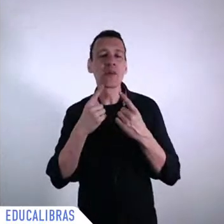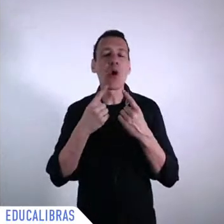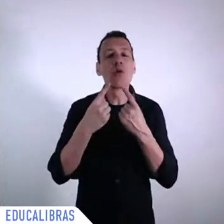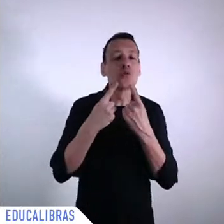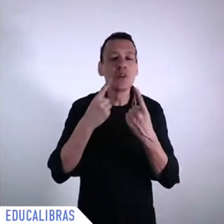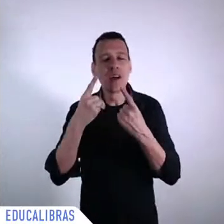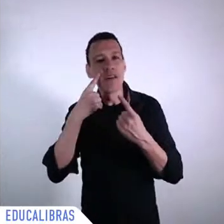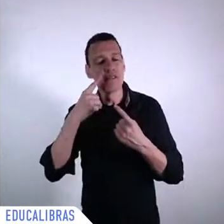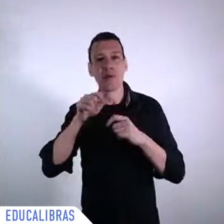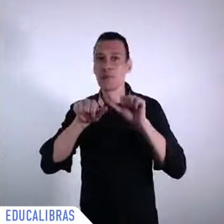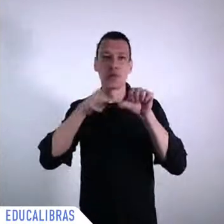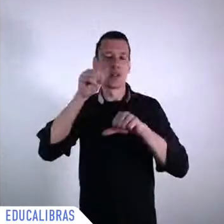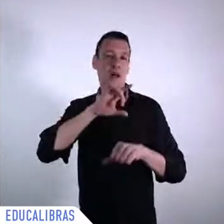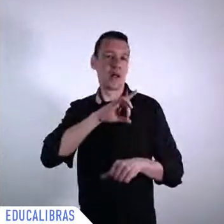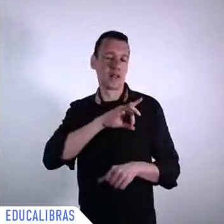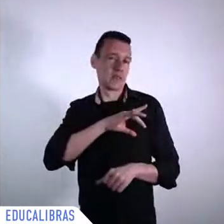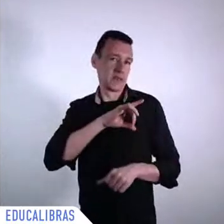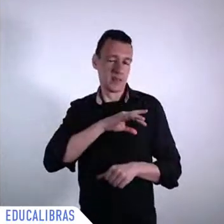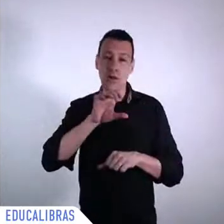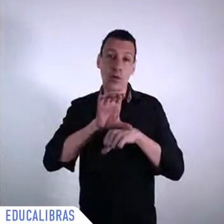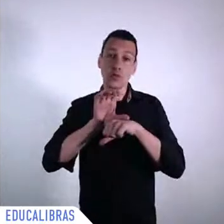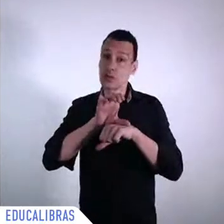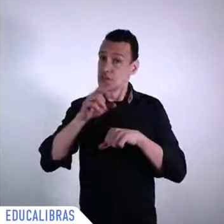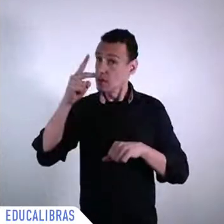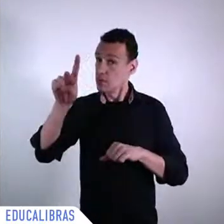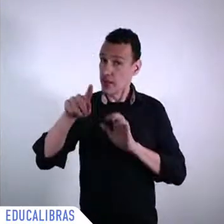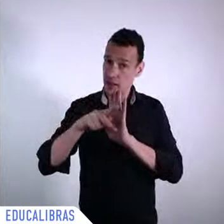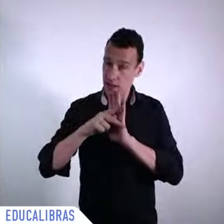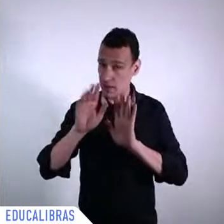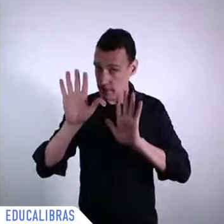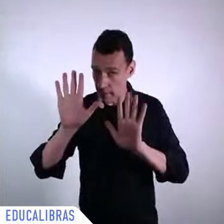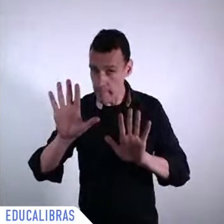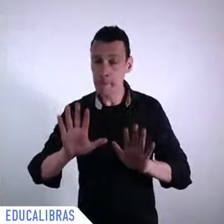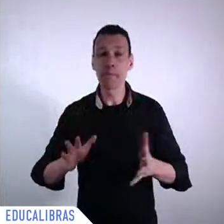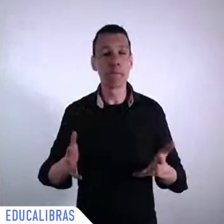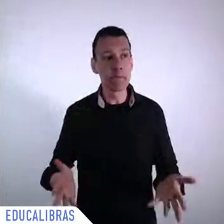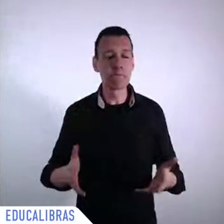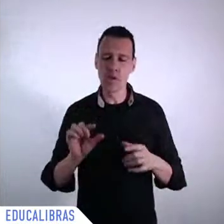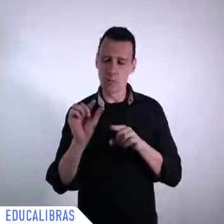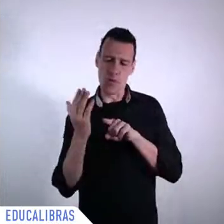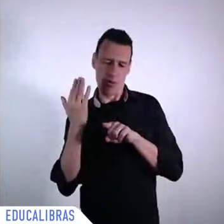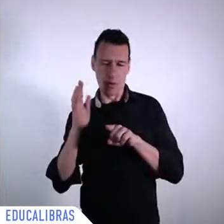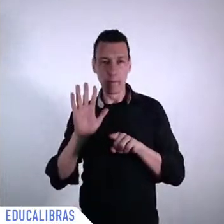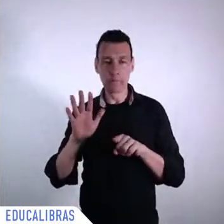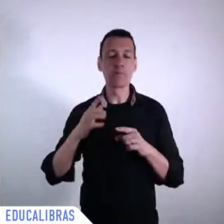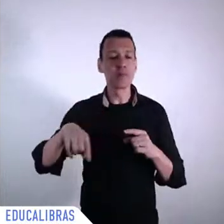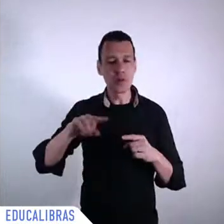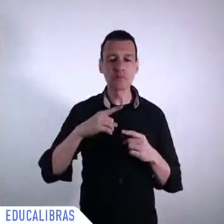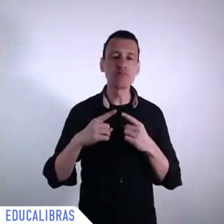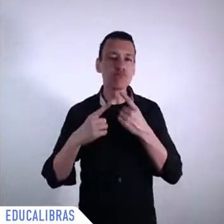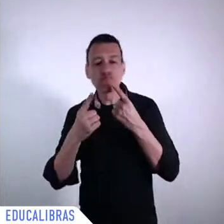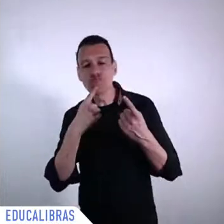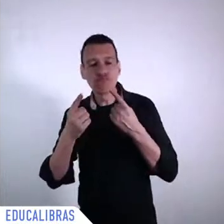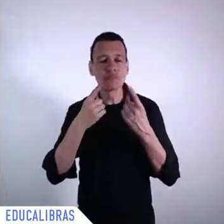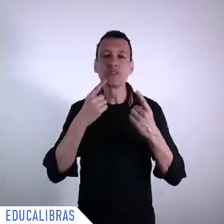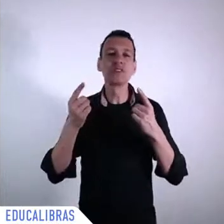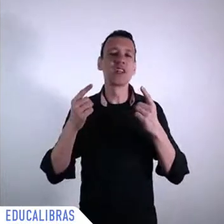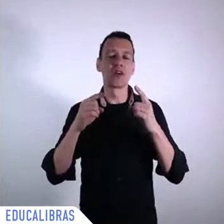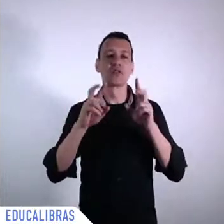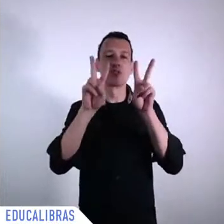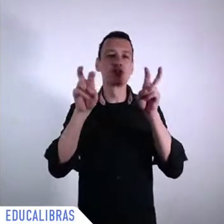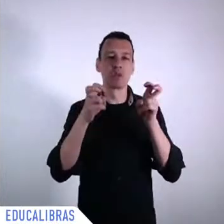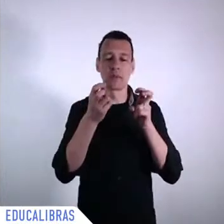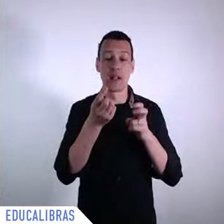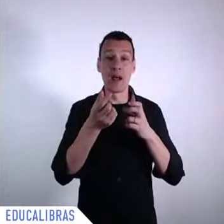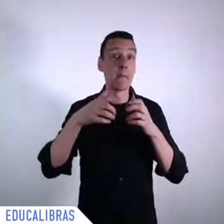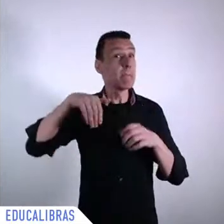budget very limited policy debate now the policy debate has opened up and this is also why it is important